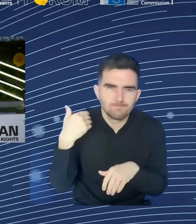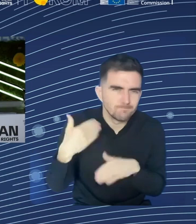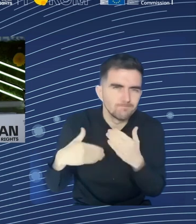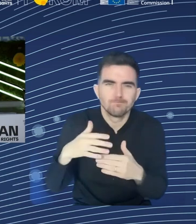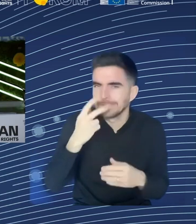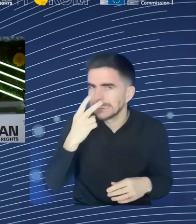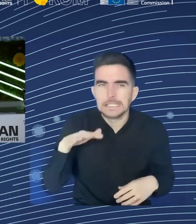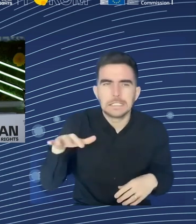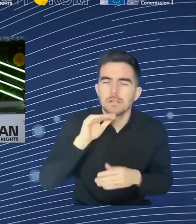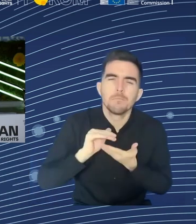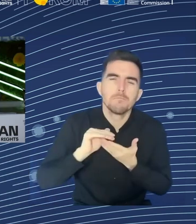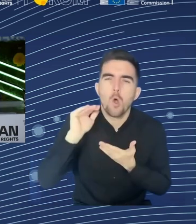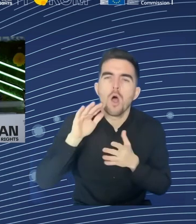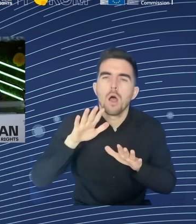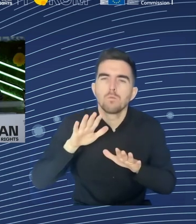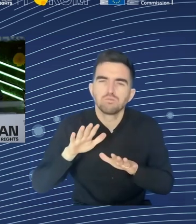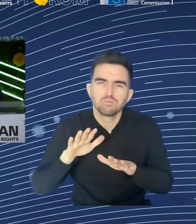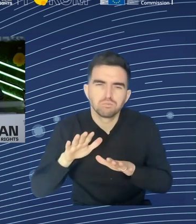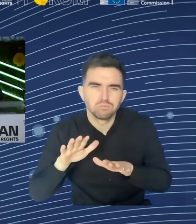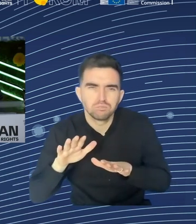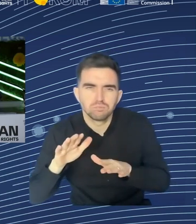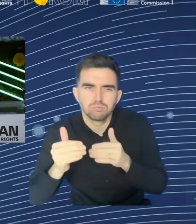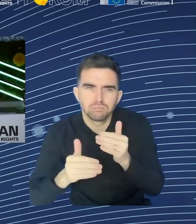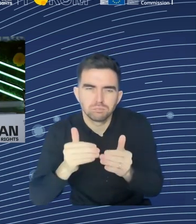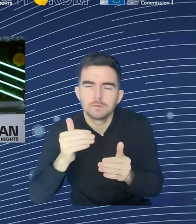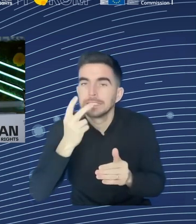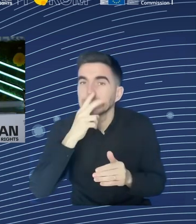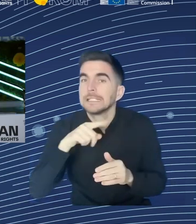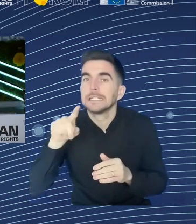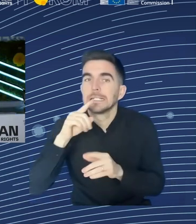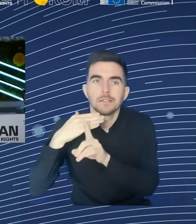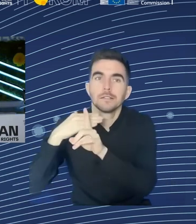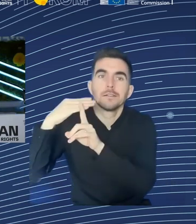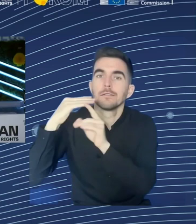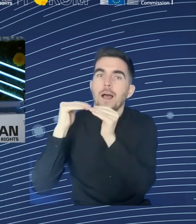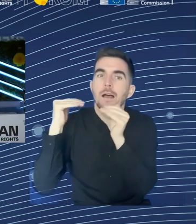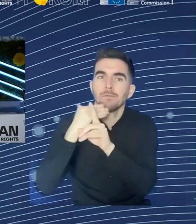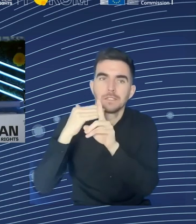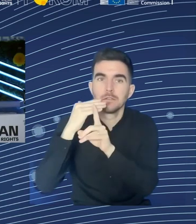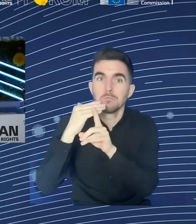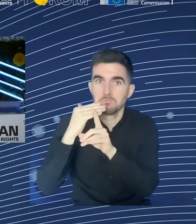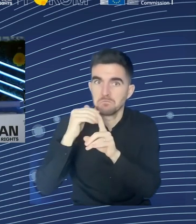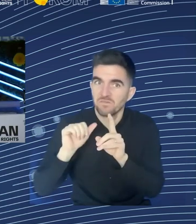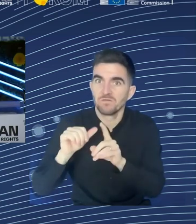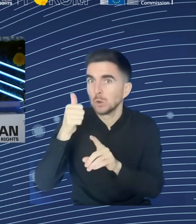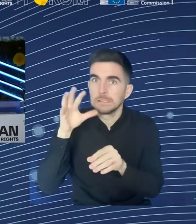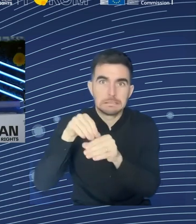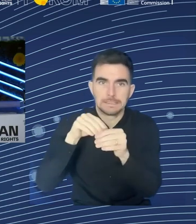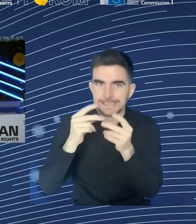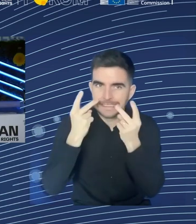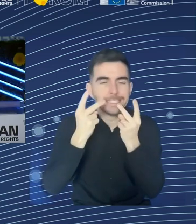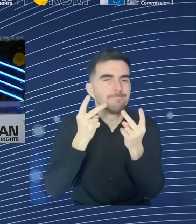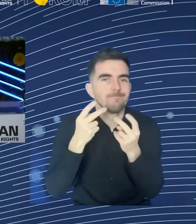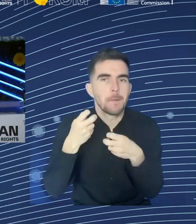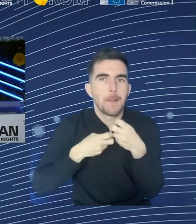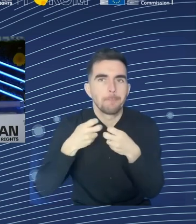a decade. We had sort of a blip going down during COVID and then record levels where